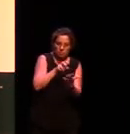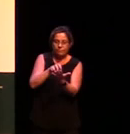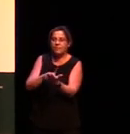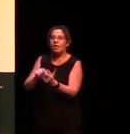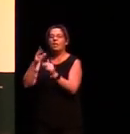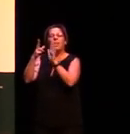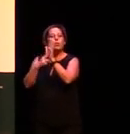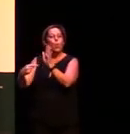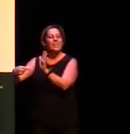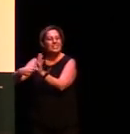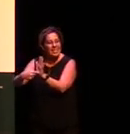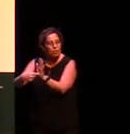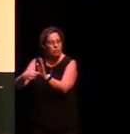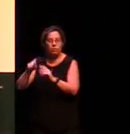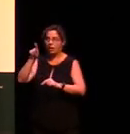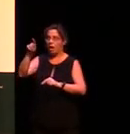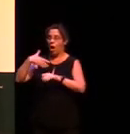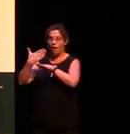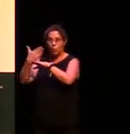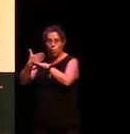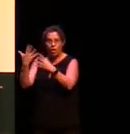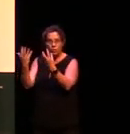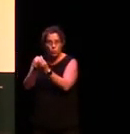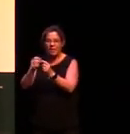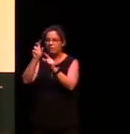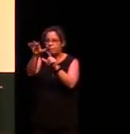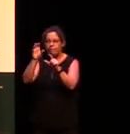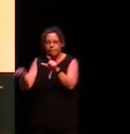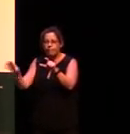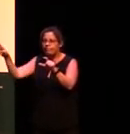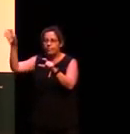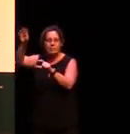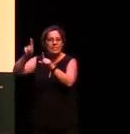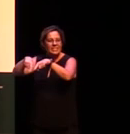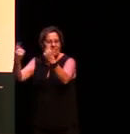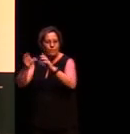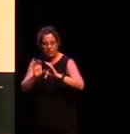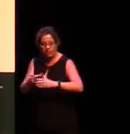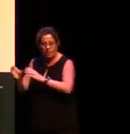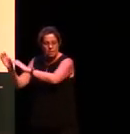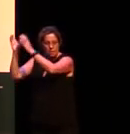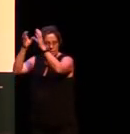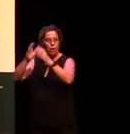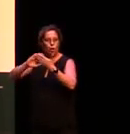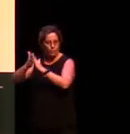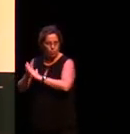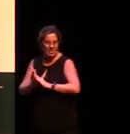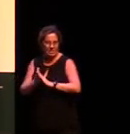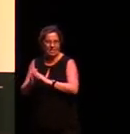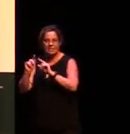Territory particularly Wambaya Gurandji Bilinara Marangar and Murimpatta communities